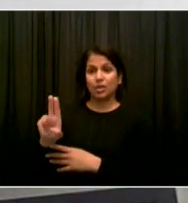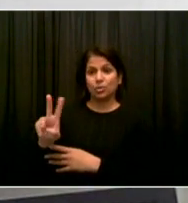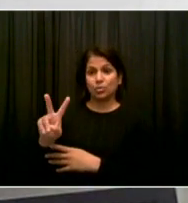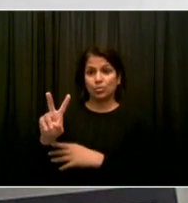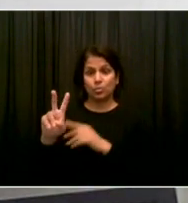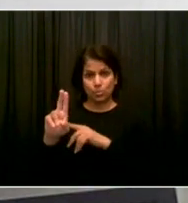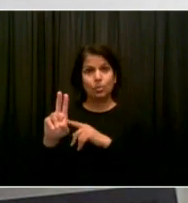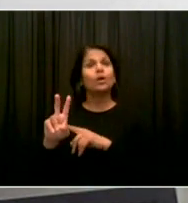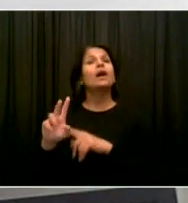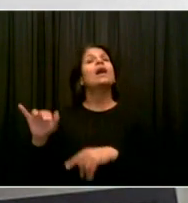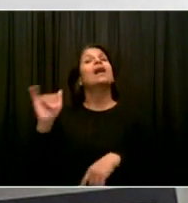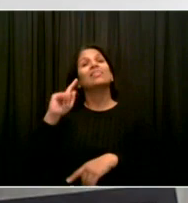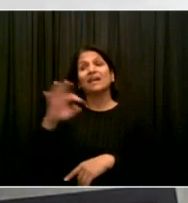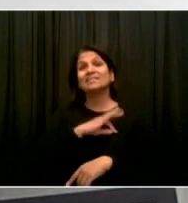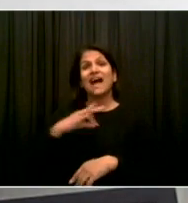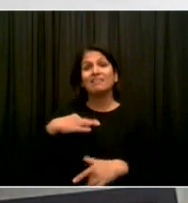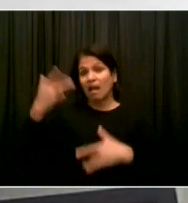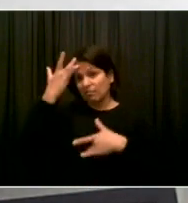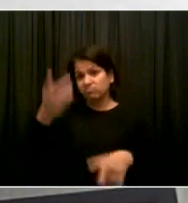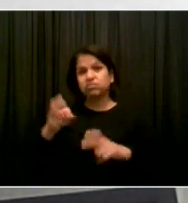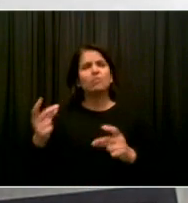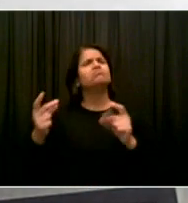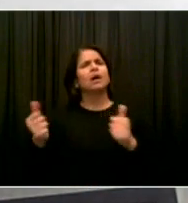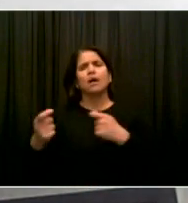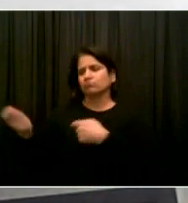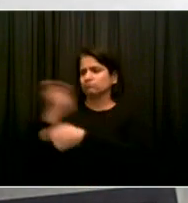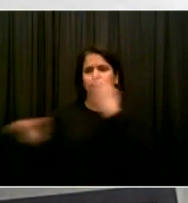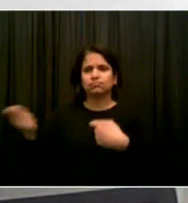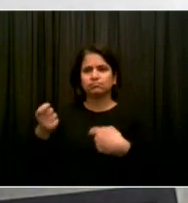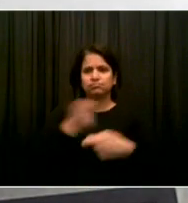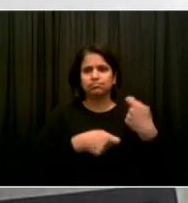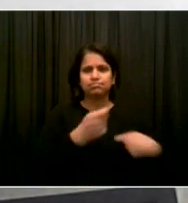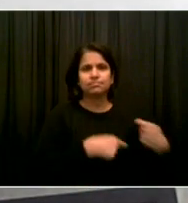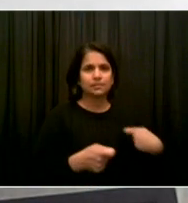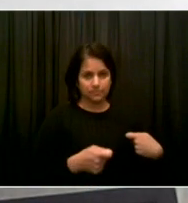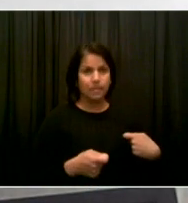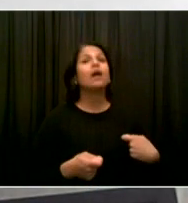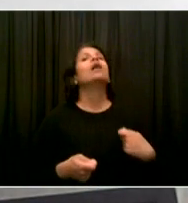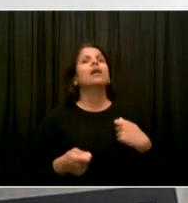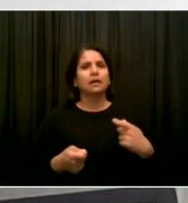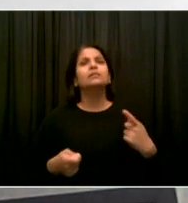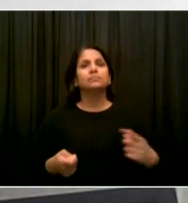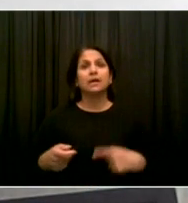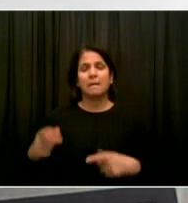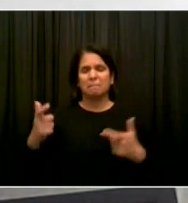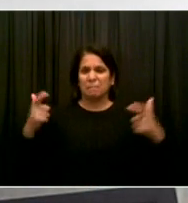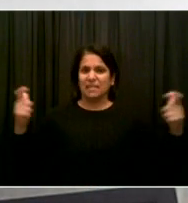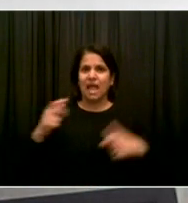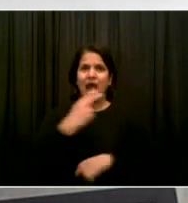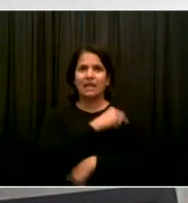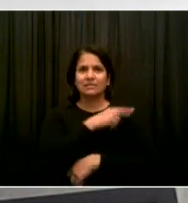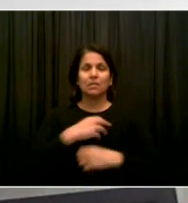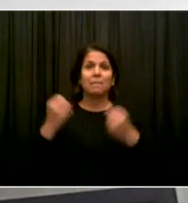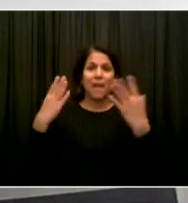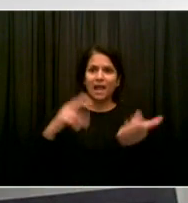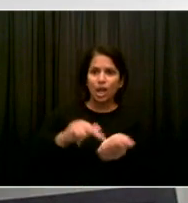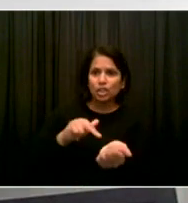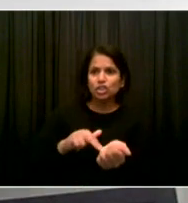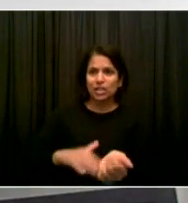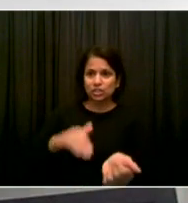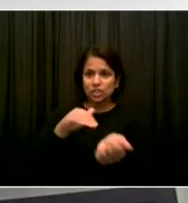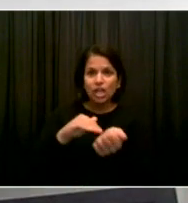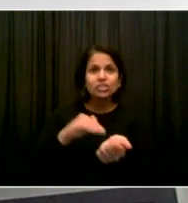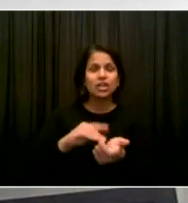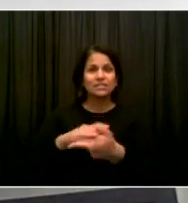that person. So a large site, lots of nurses, lots of registration people, a huge